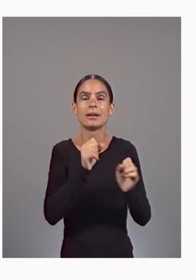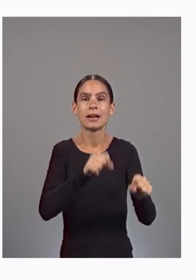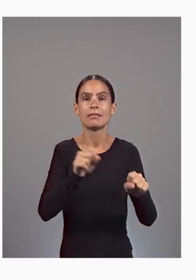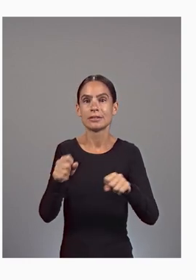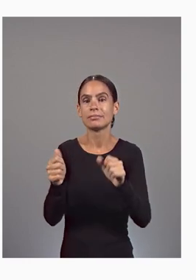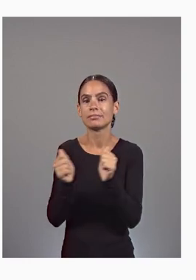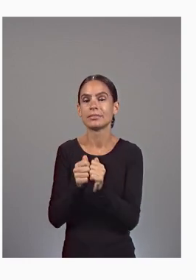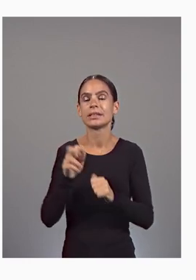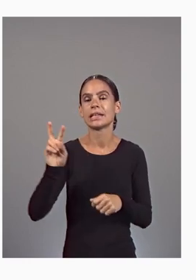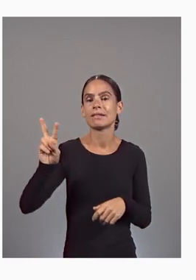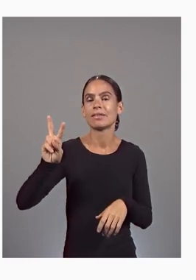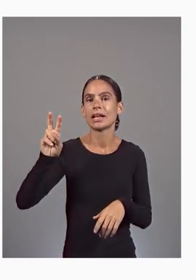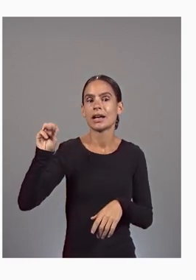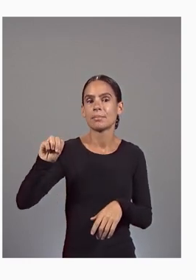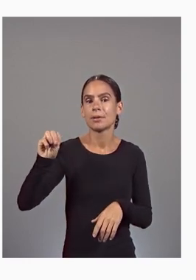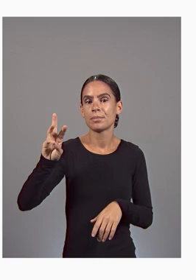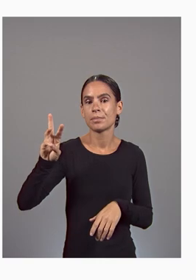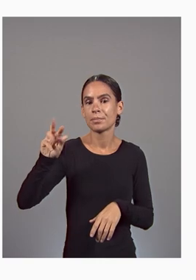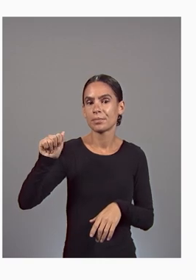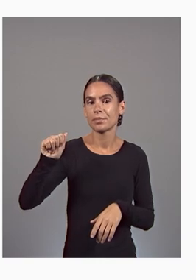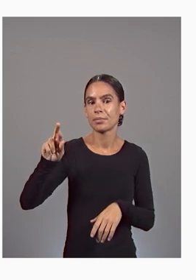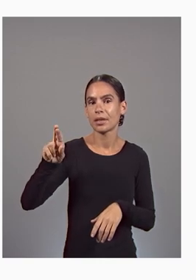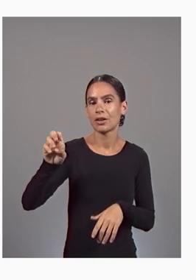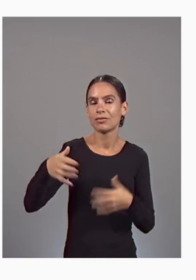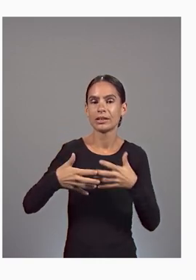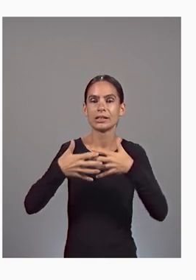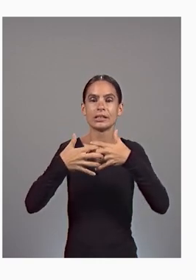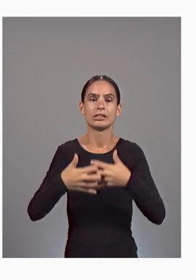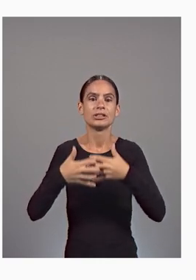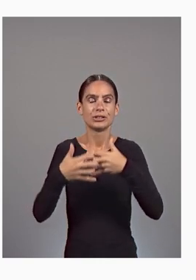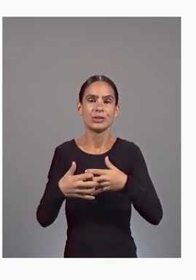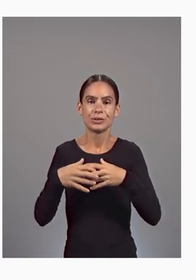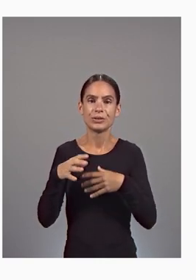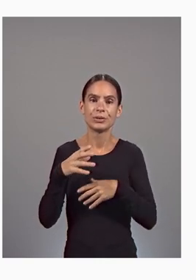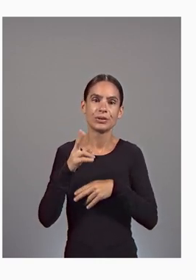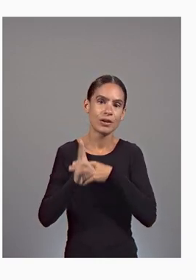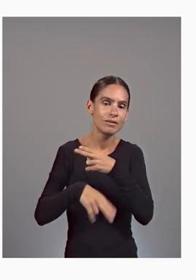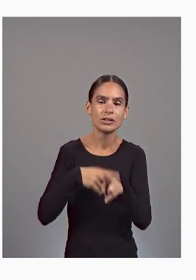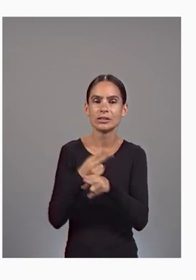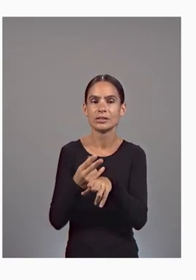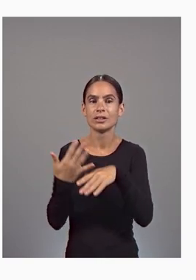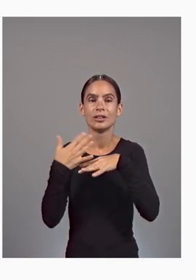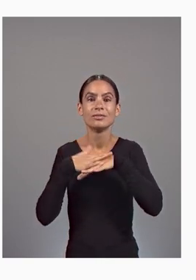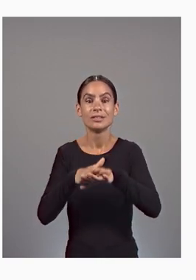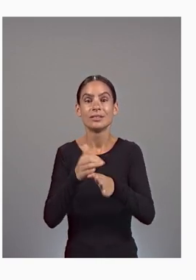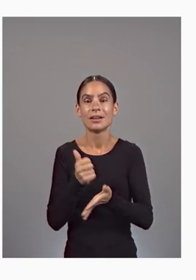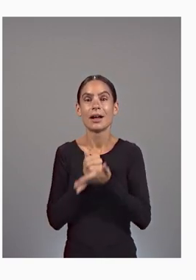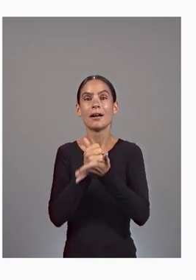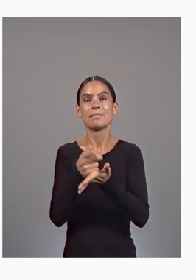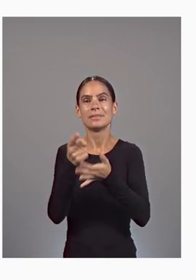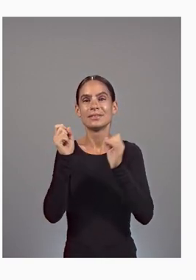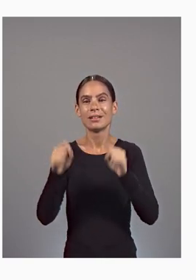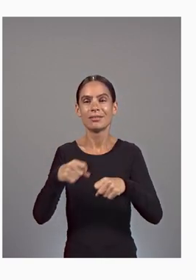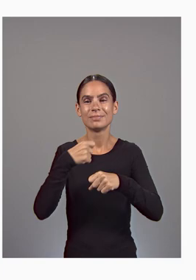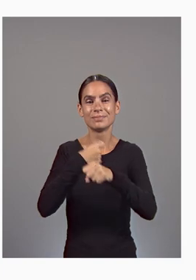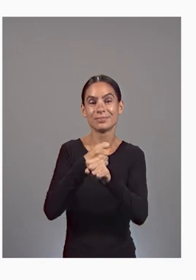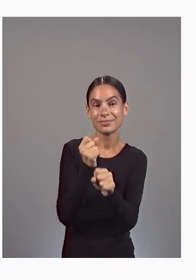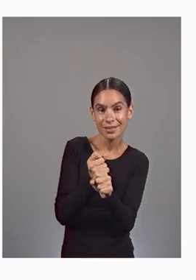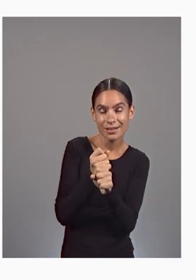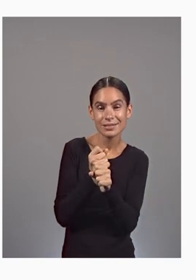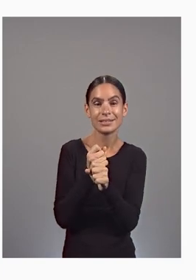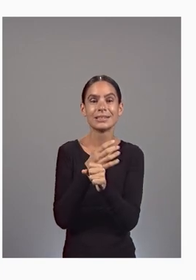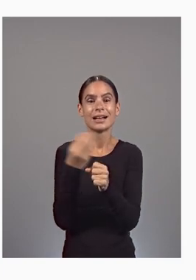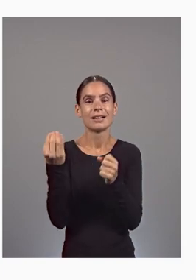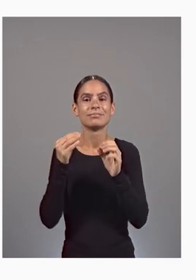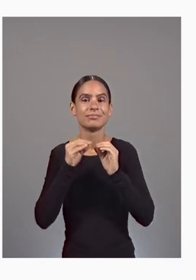First, with VMware Engine Universal Integration, enabling you, as a user, to